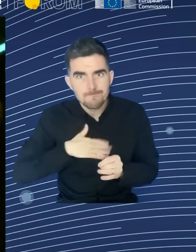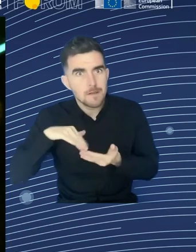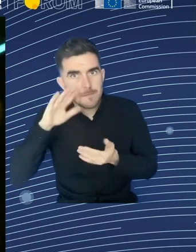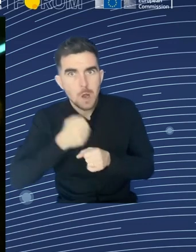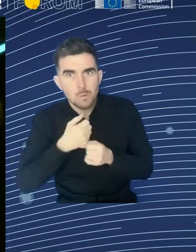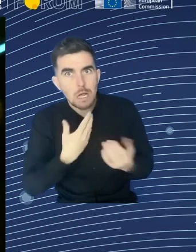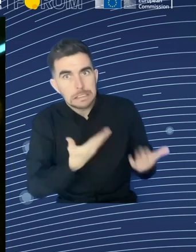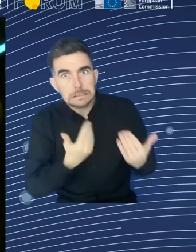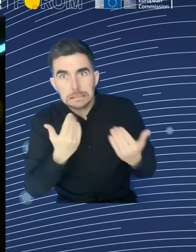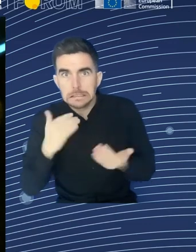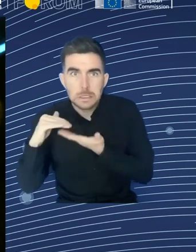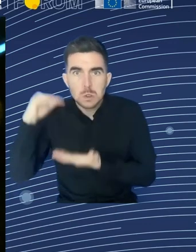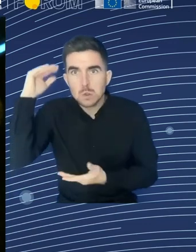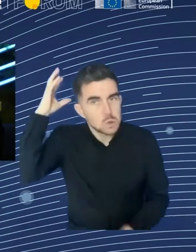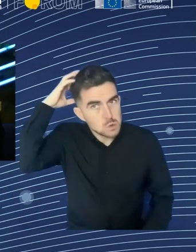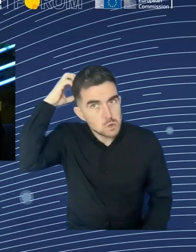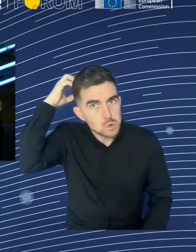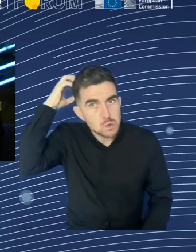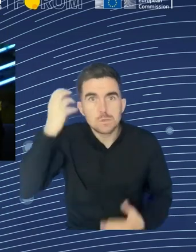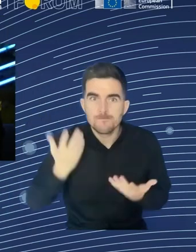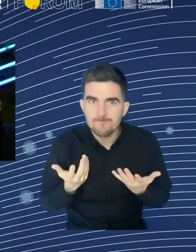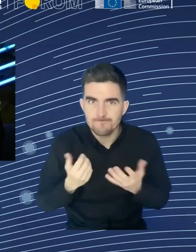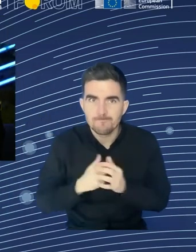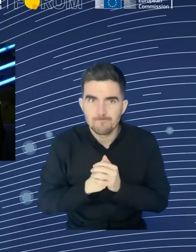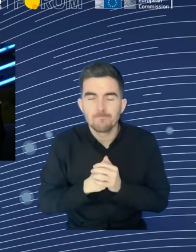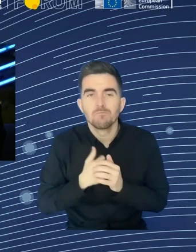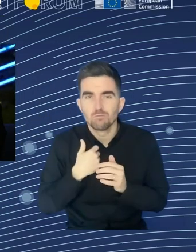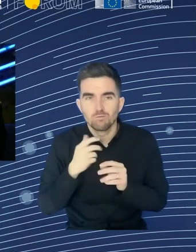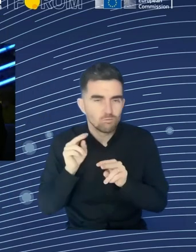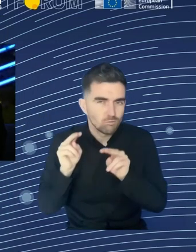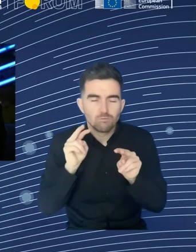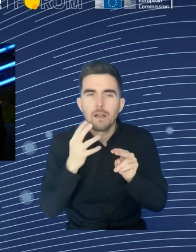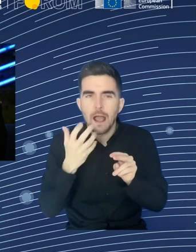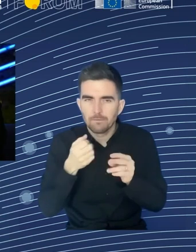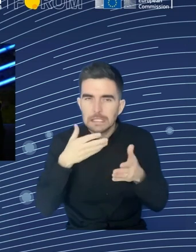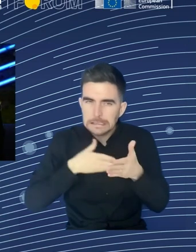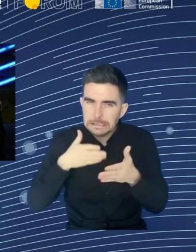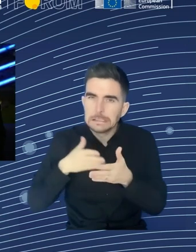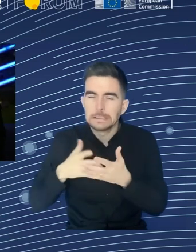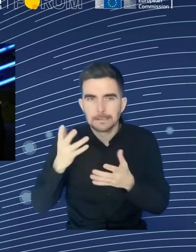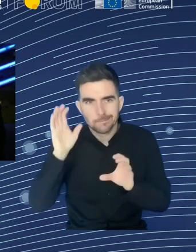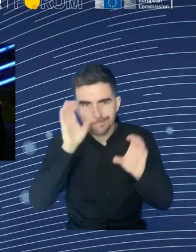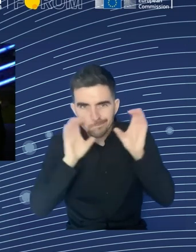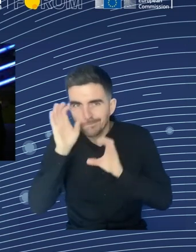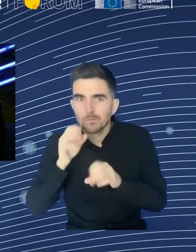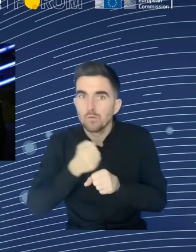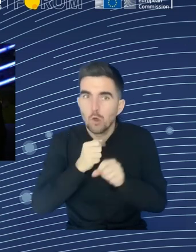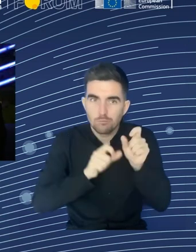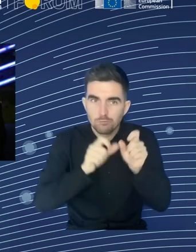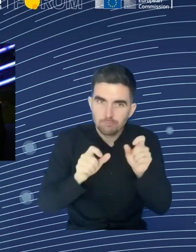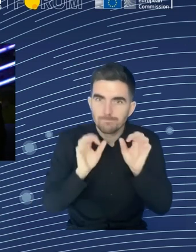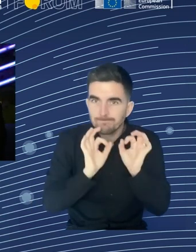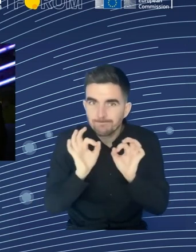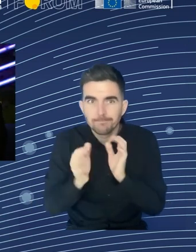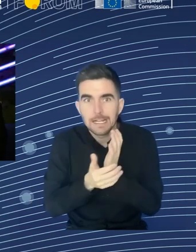% of adults, according to a 2016 survey, undertake training on a regular basis. So this lifelong learning that we want to see is